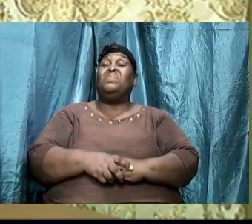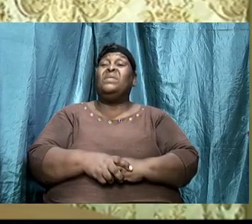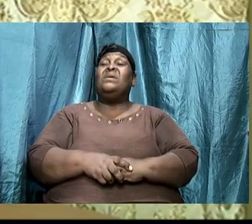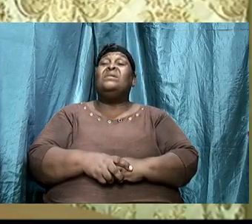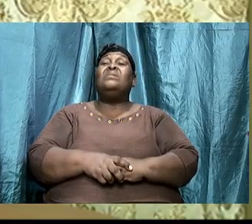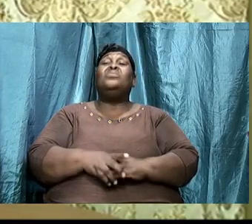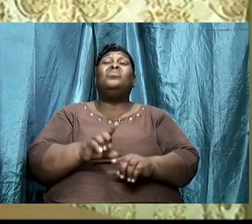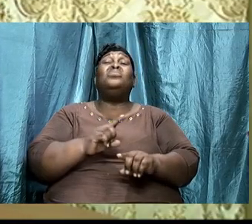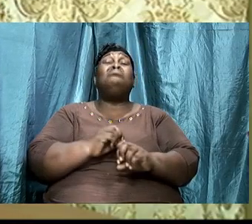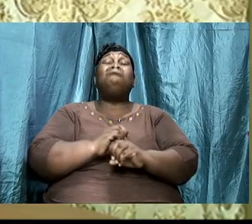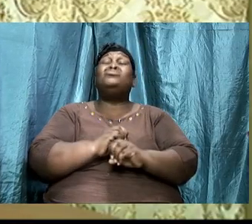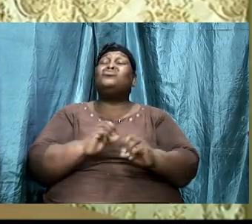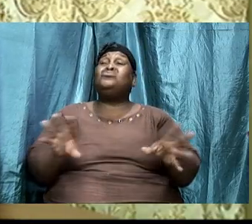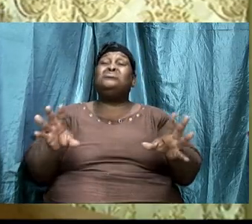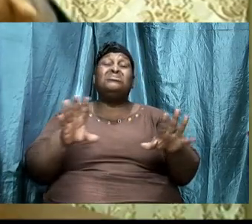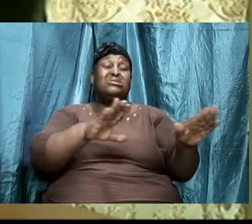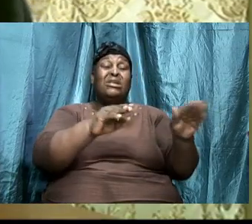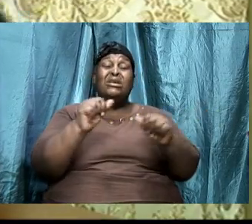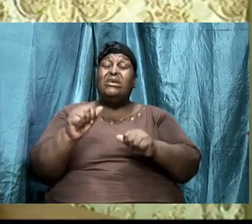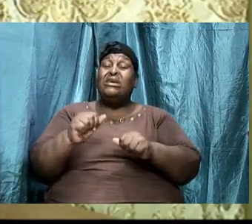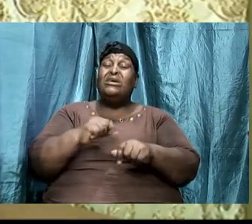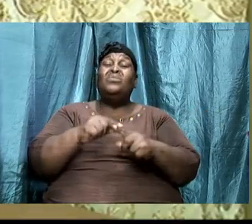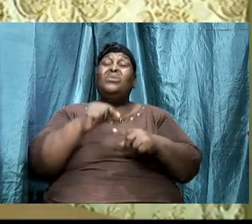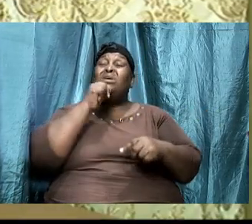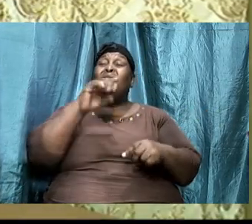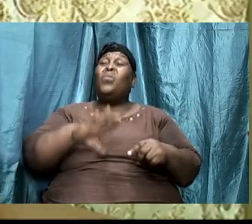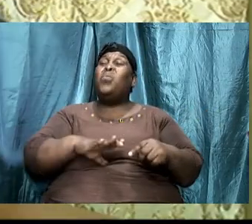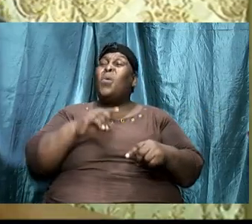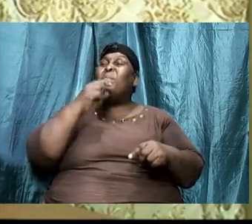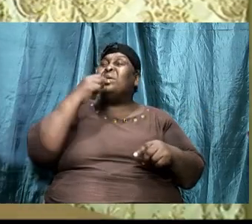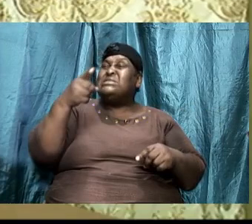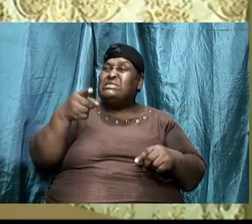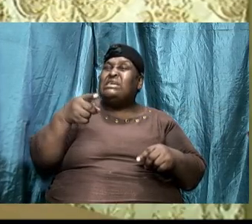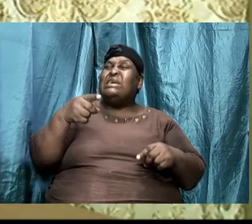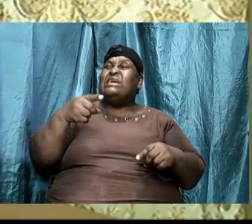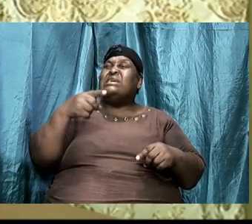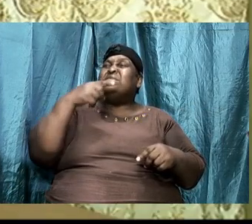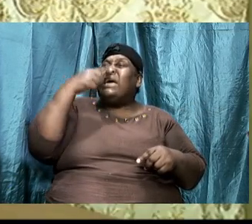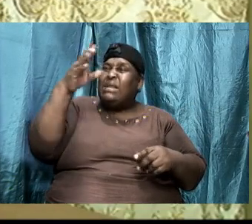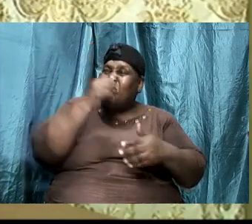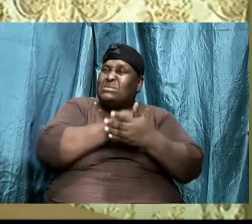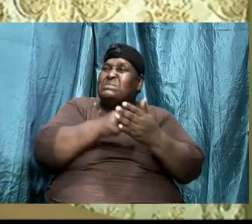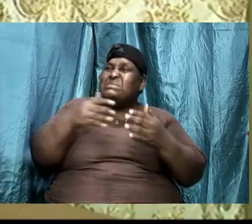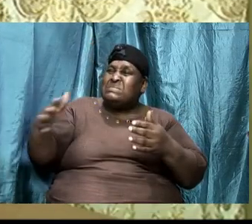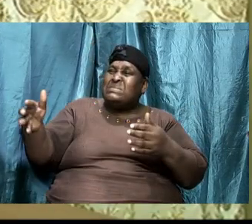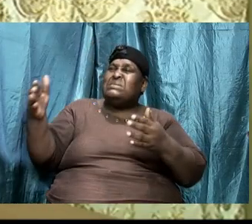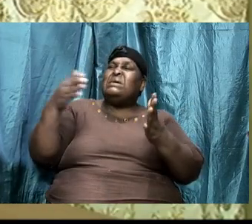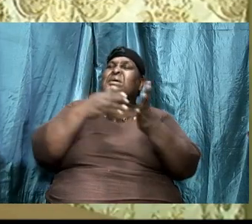wouldn't leave and when the lady tell me something again Samson tell her when him wake up